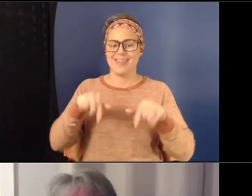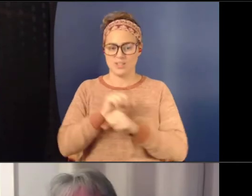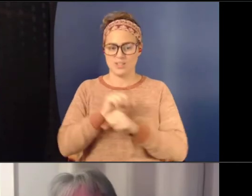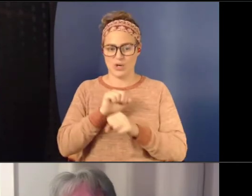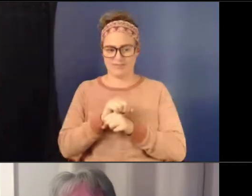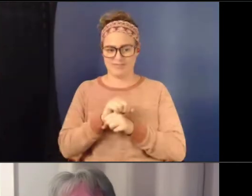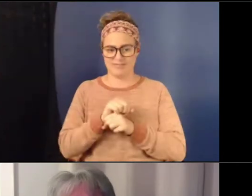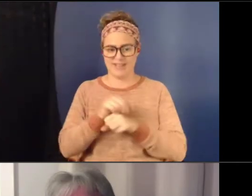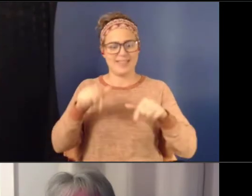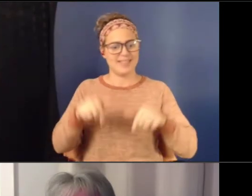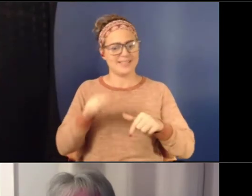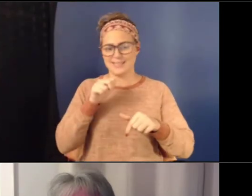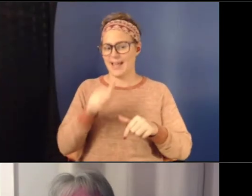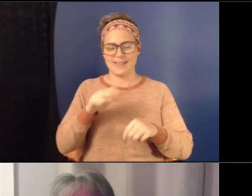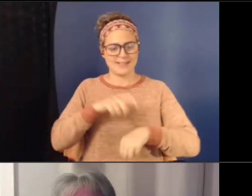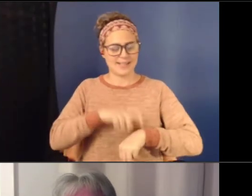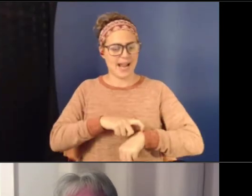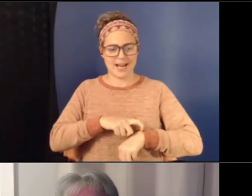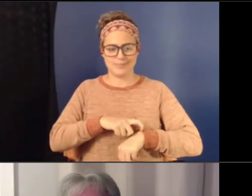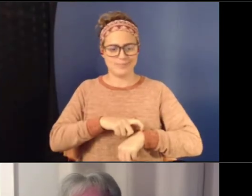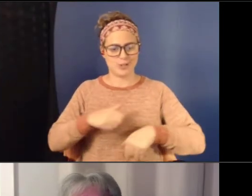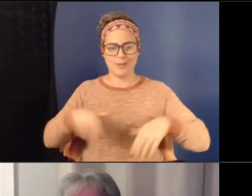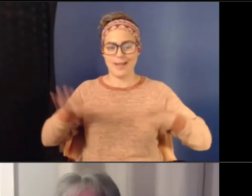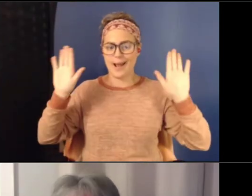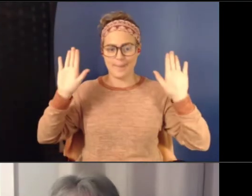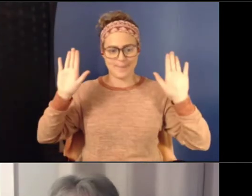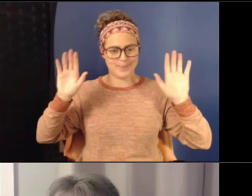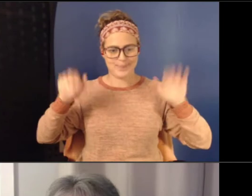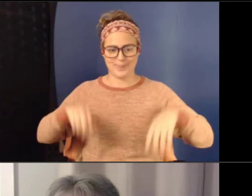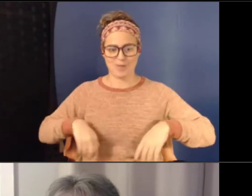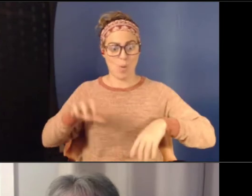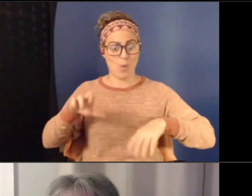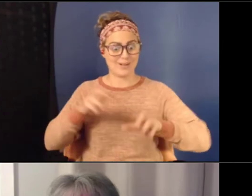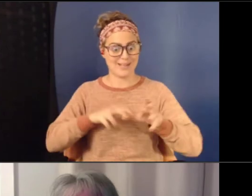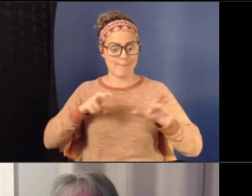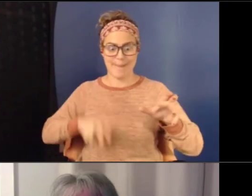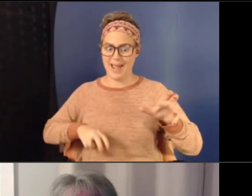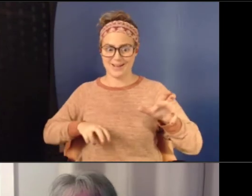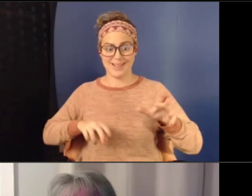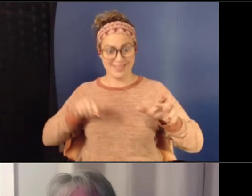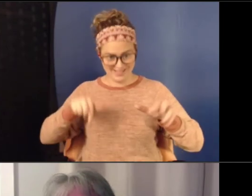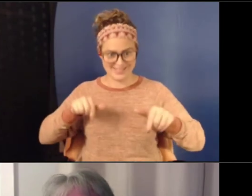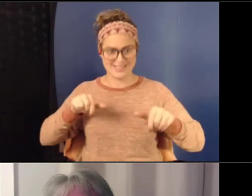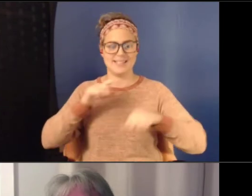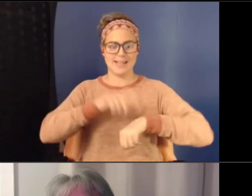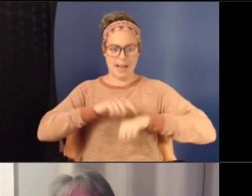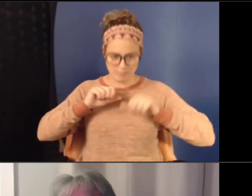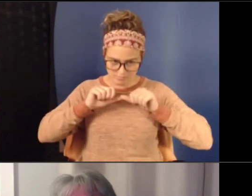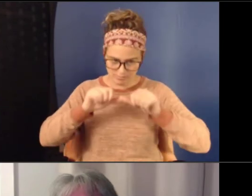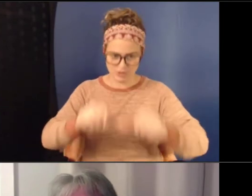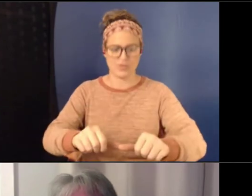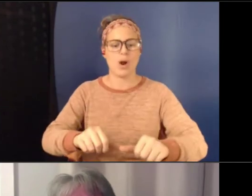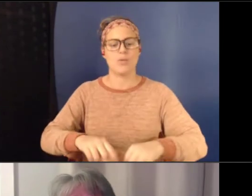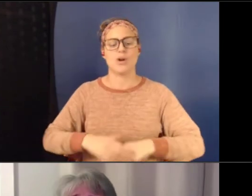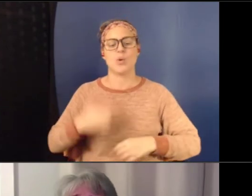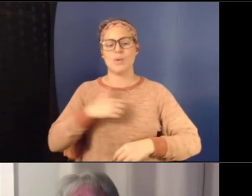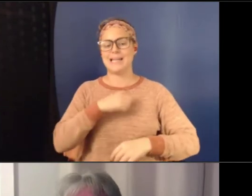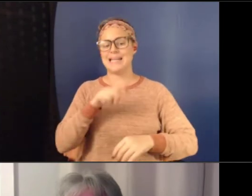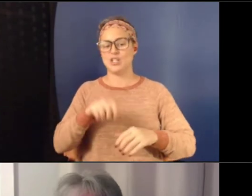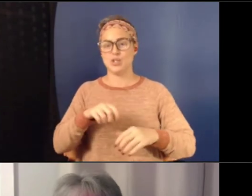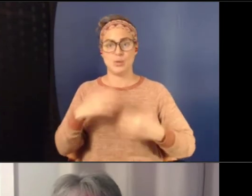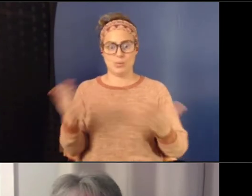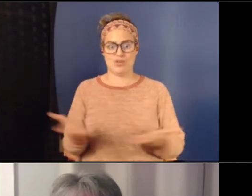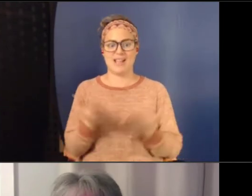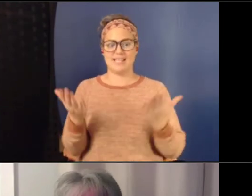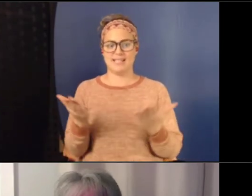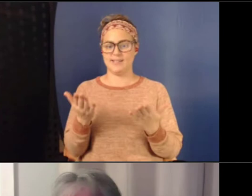to let up or step back in any way. We need to push forward. We need to be a presence. We need to